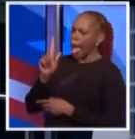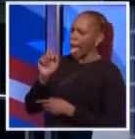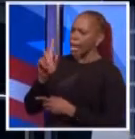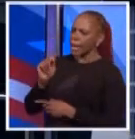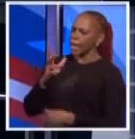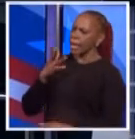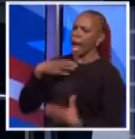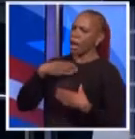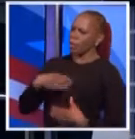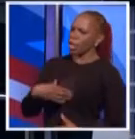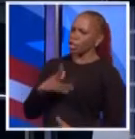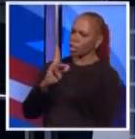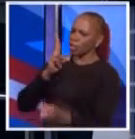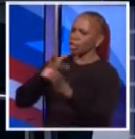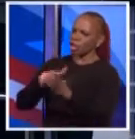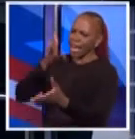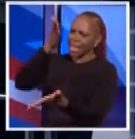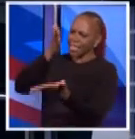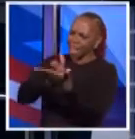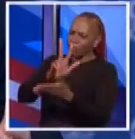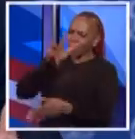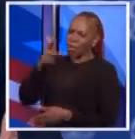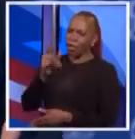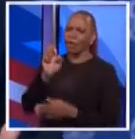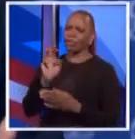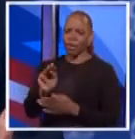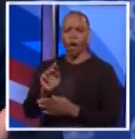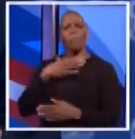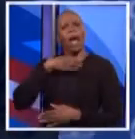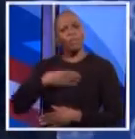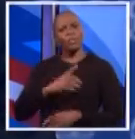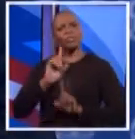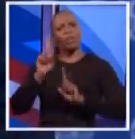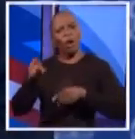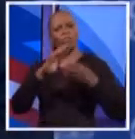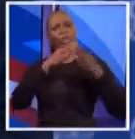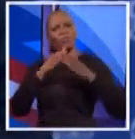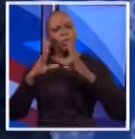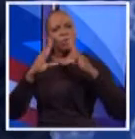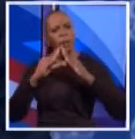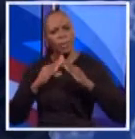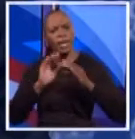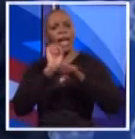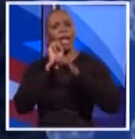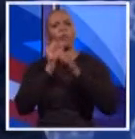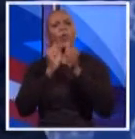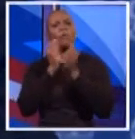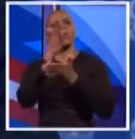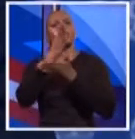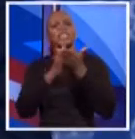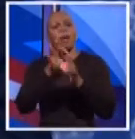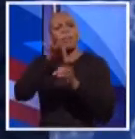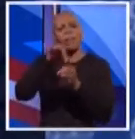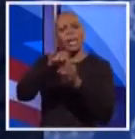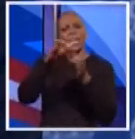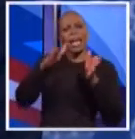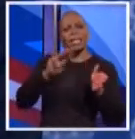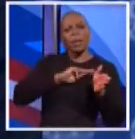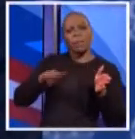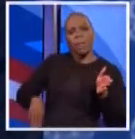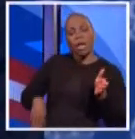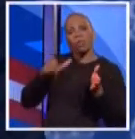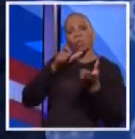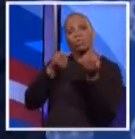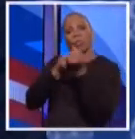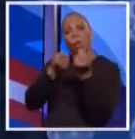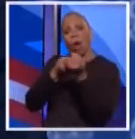campaign to stop him from having a third term. I wish you had actually gone to a community meeting. I wish you would work with some of the candidates for mayor who were supporting me who fought